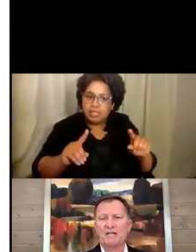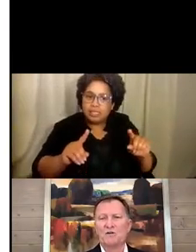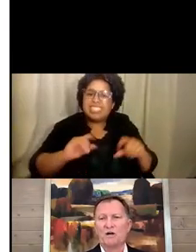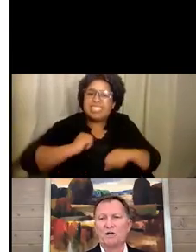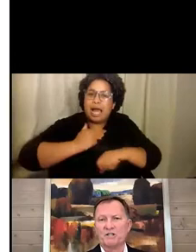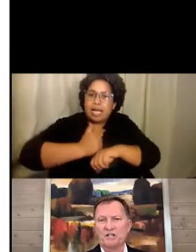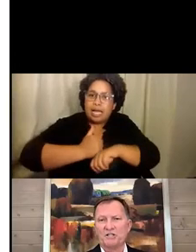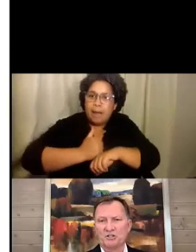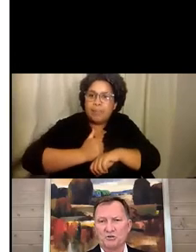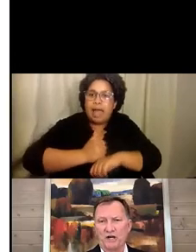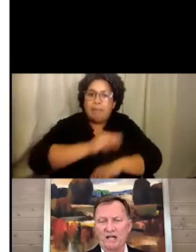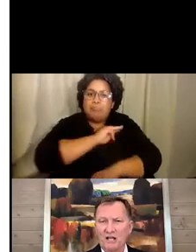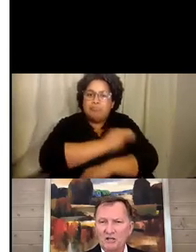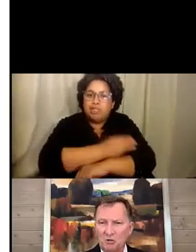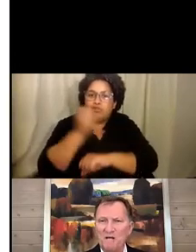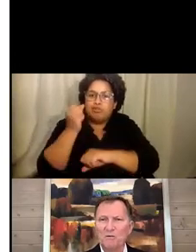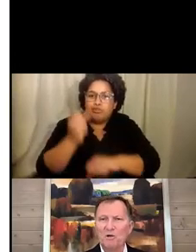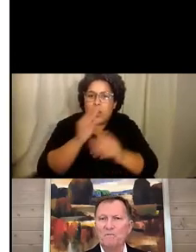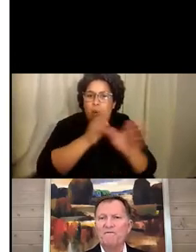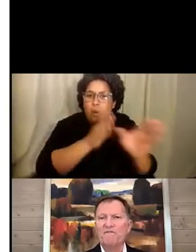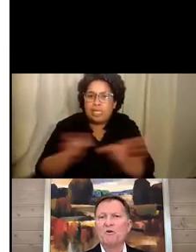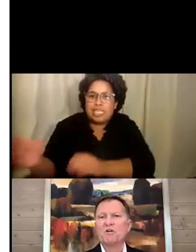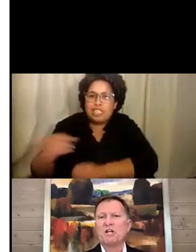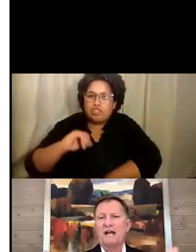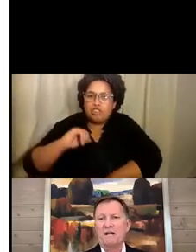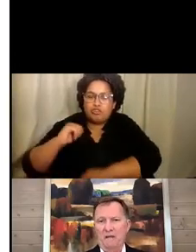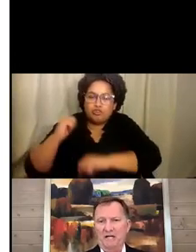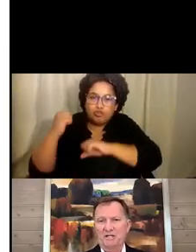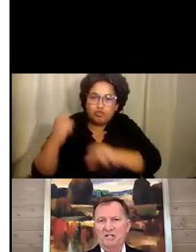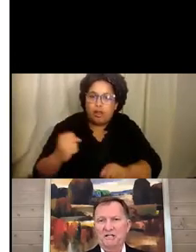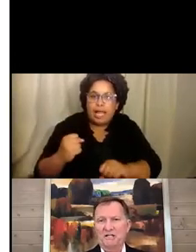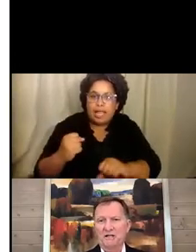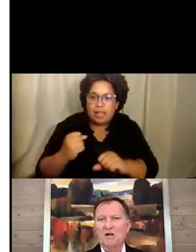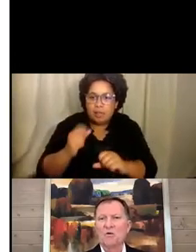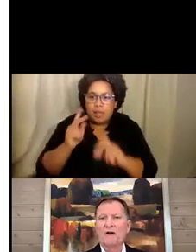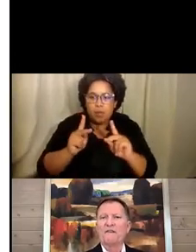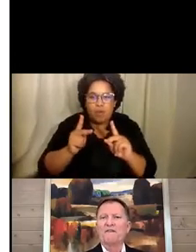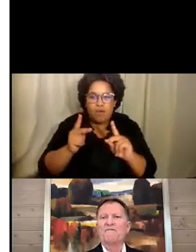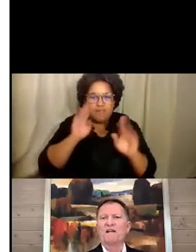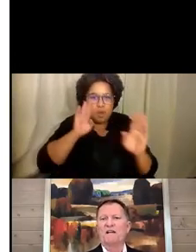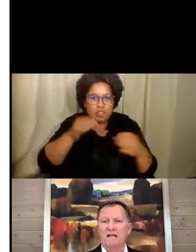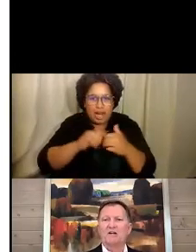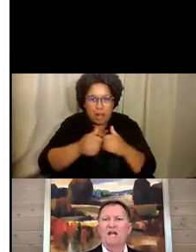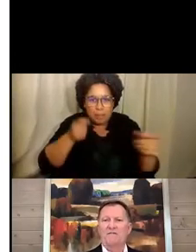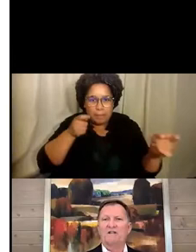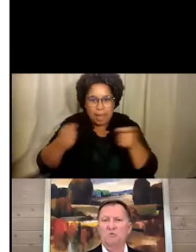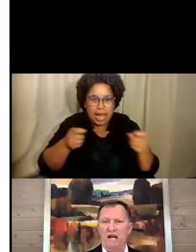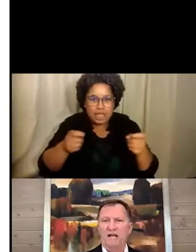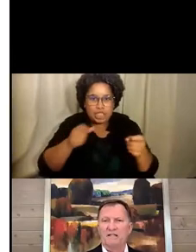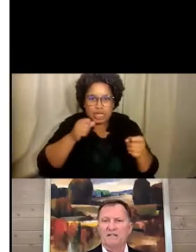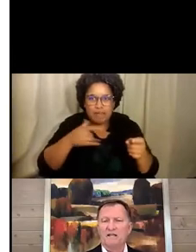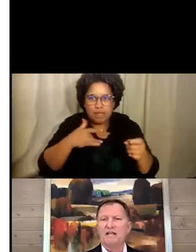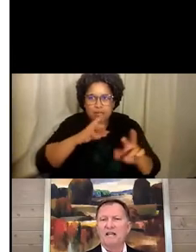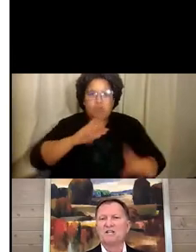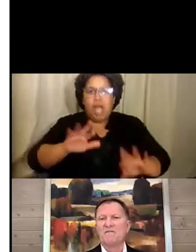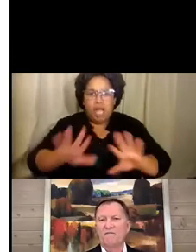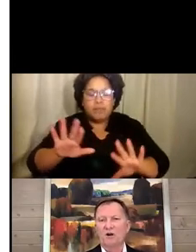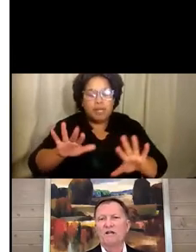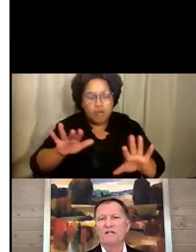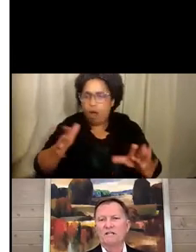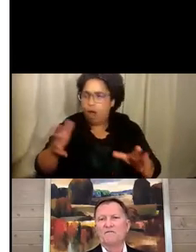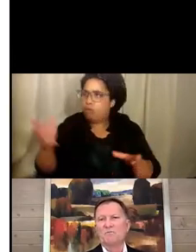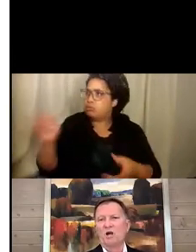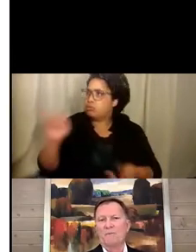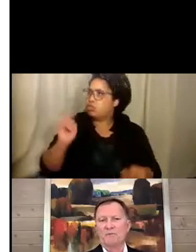strength and organizational strength so people can be focused on how to manage it rather than feeling like they're having to react, it's a